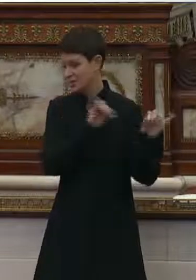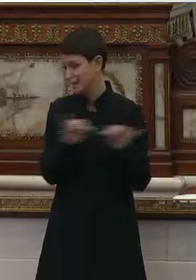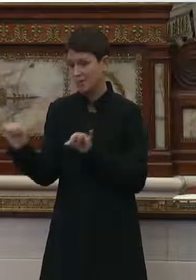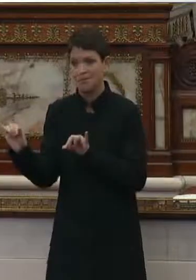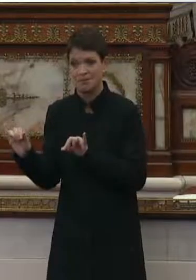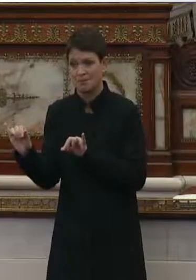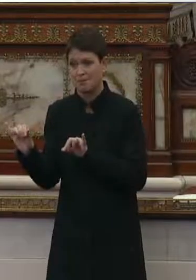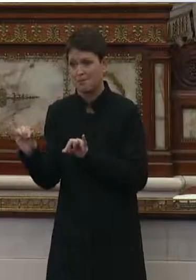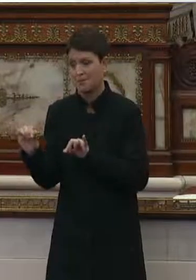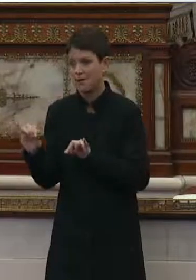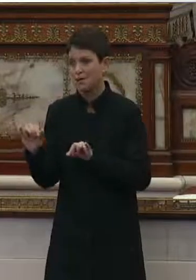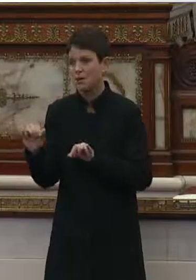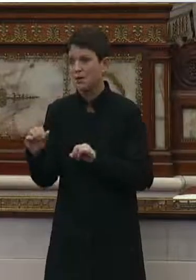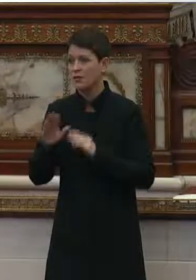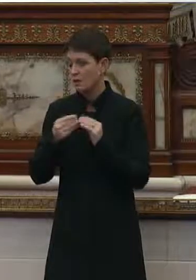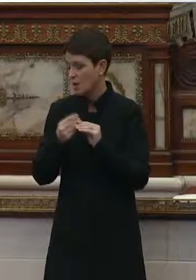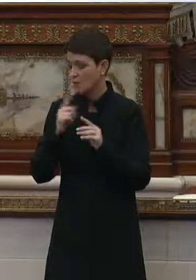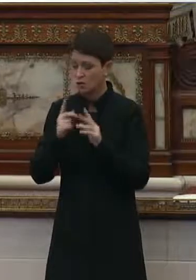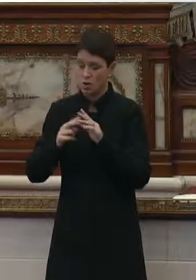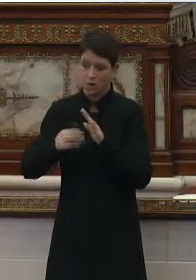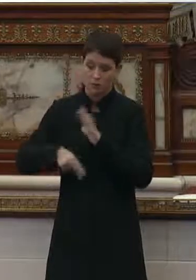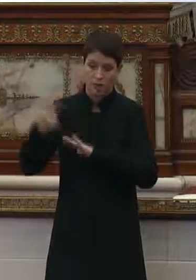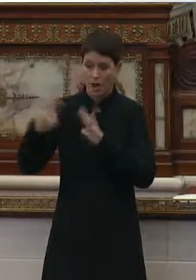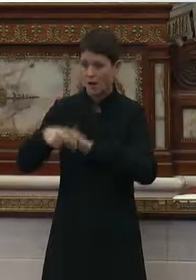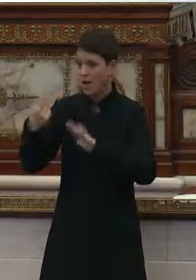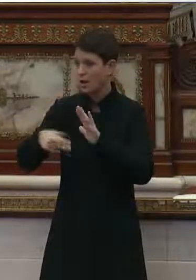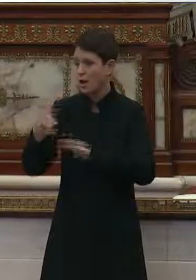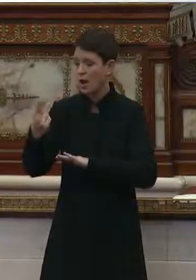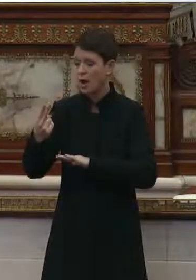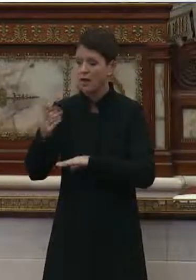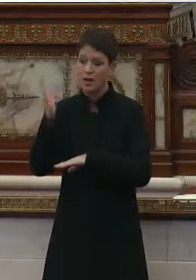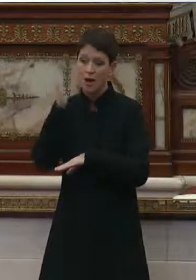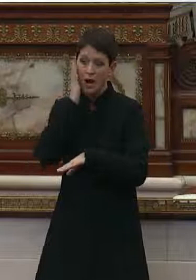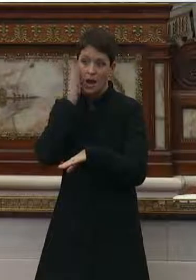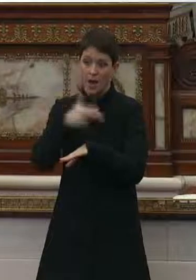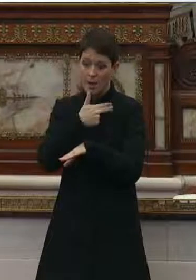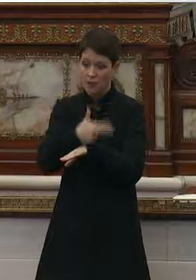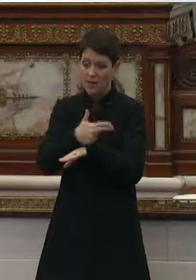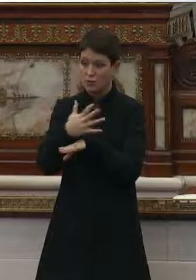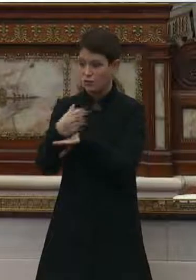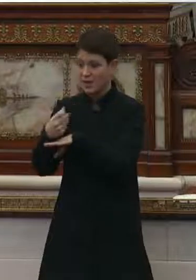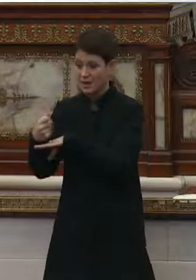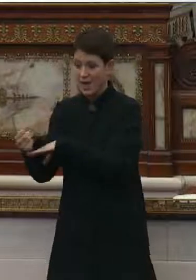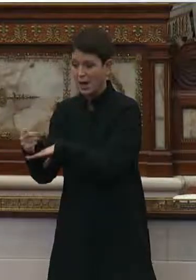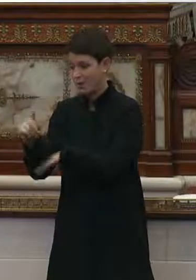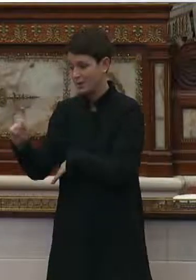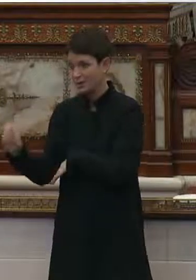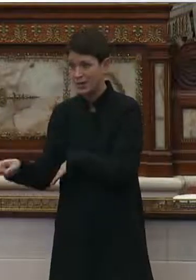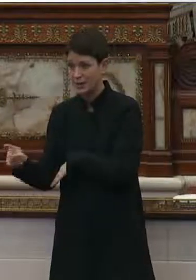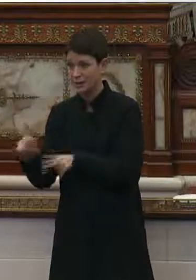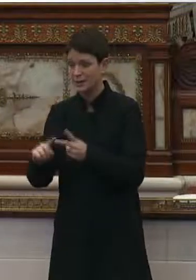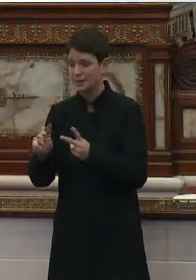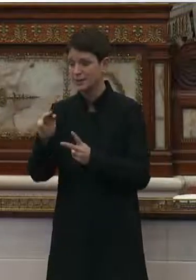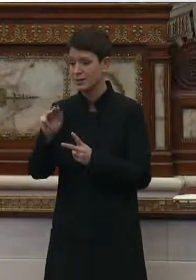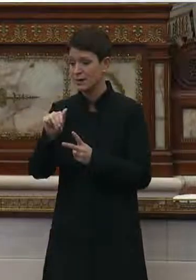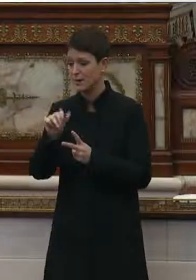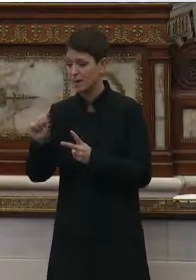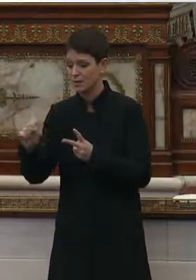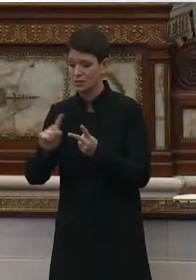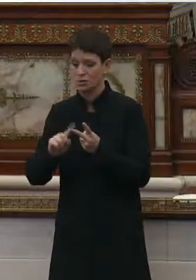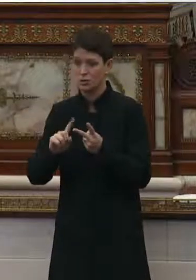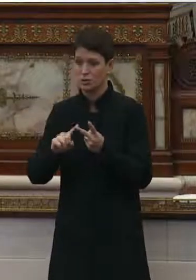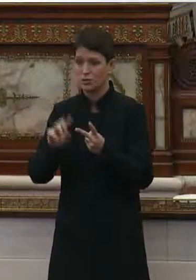rising to all-time highs and hospitals are running out of beds in states like Texas, Massachusetts,